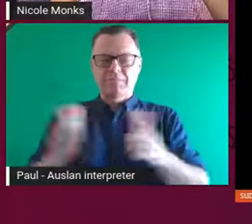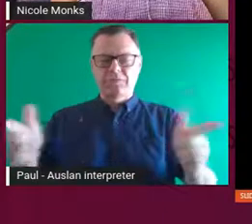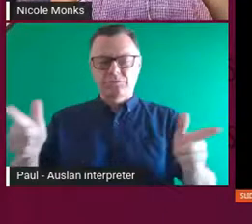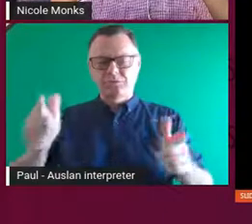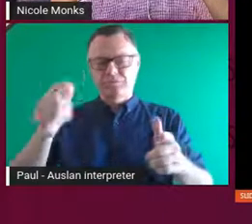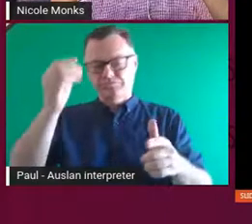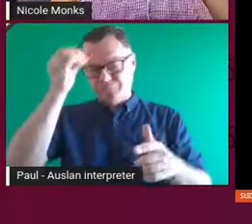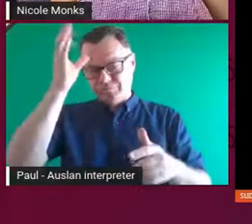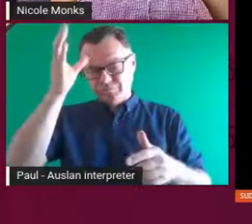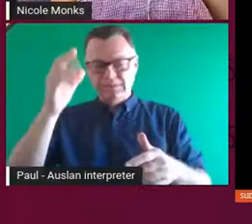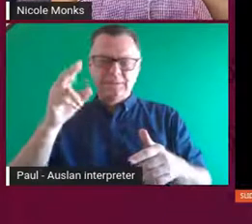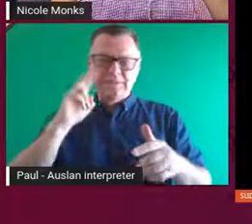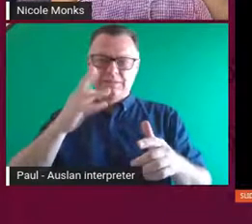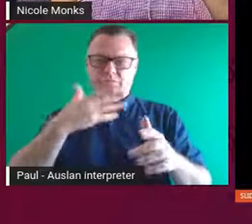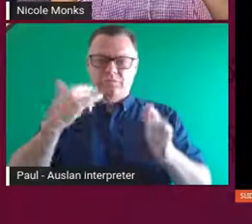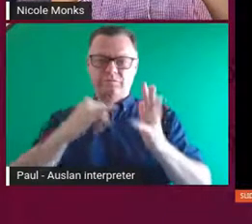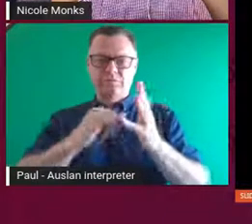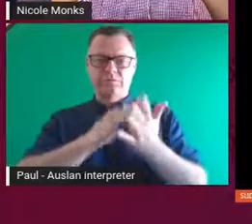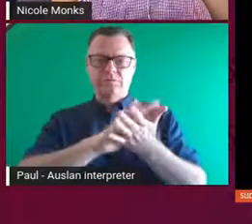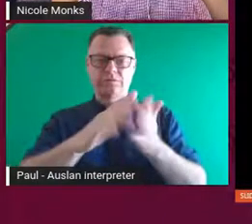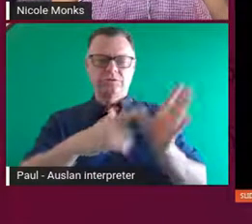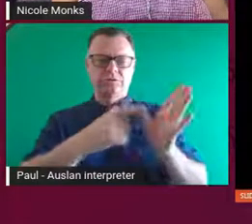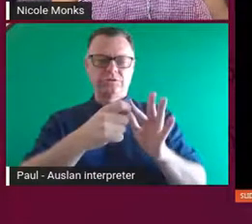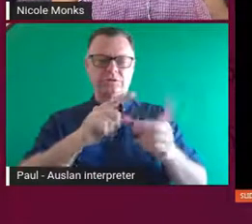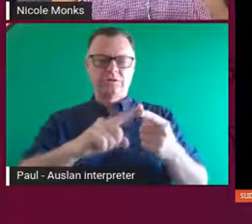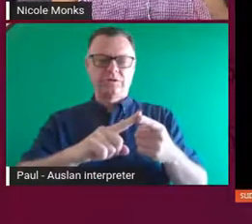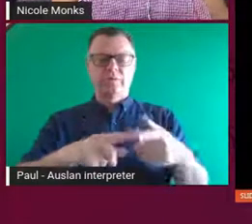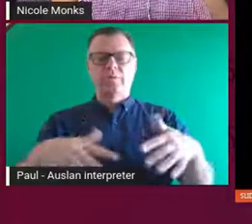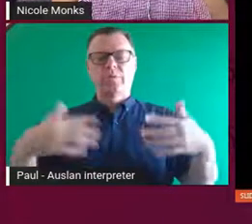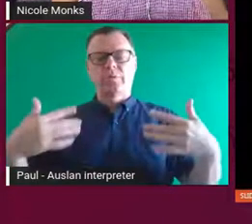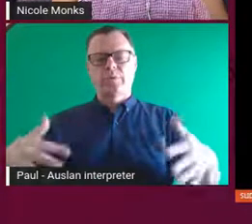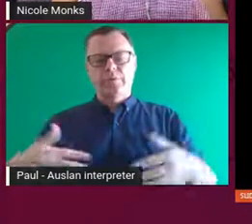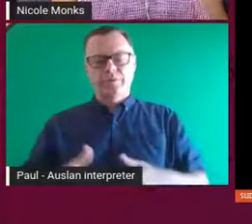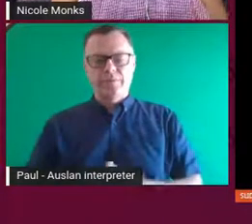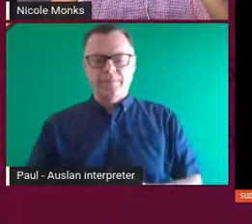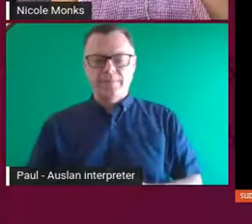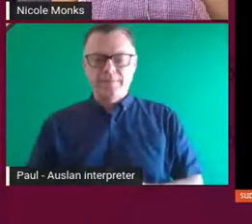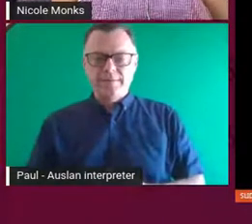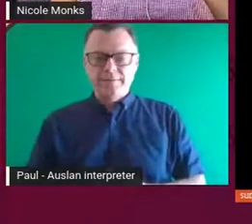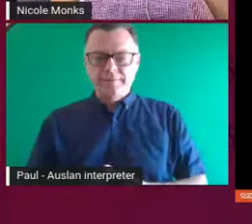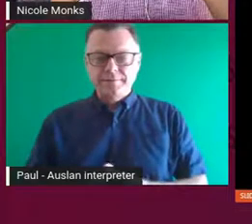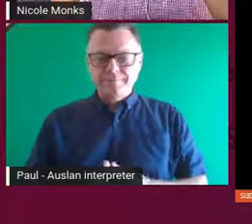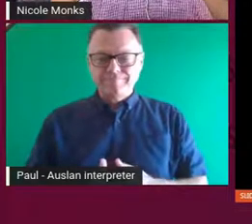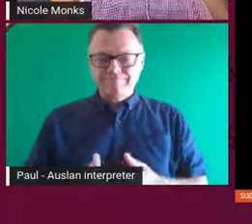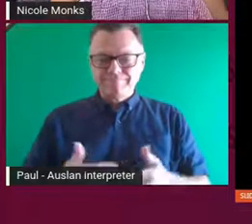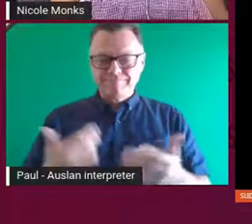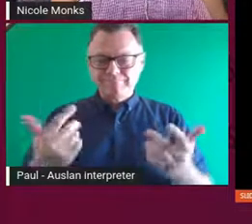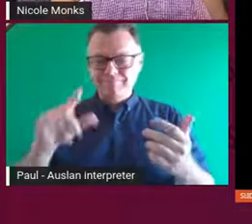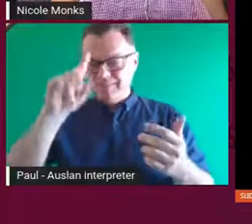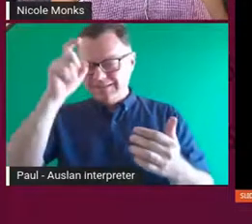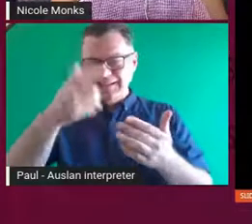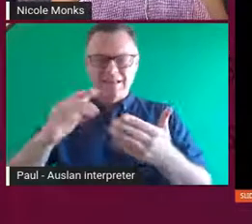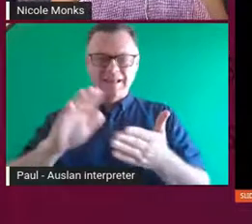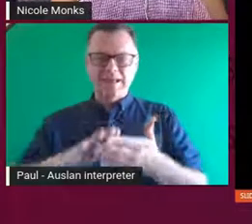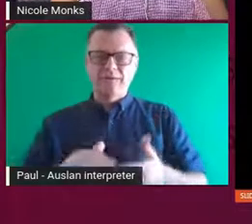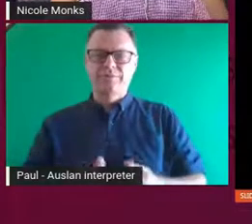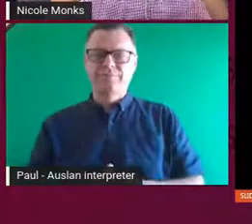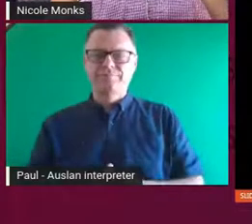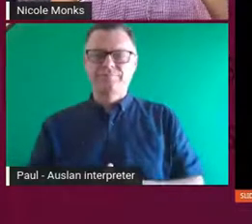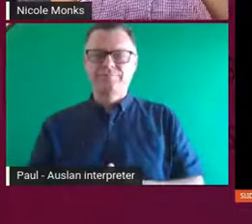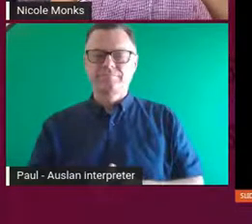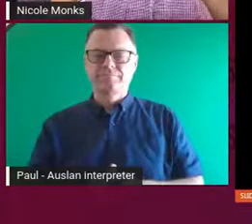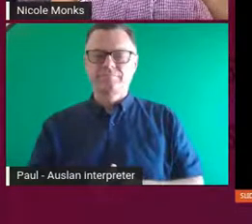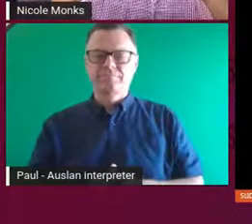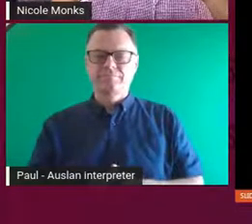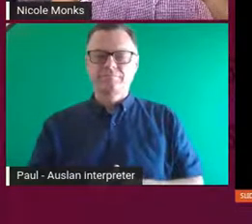sort of shape of it. And the shape of it was taken from, well, got inspiration from the Camaraygul